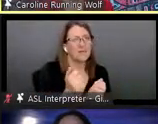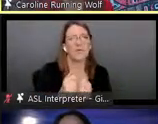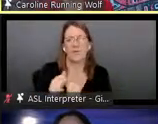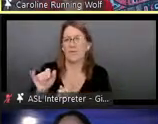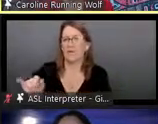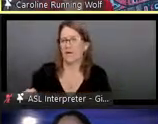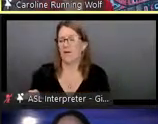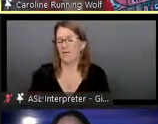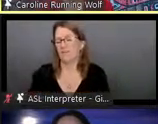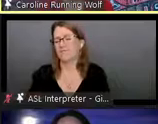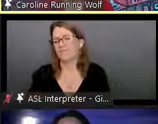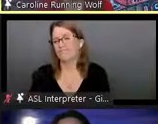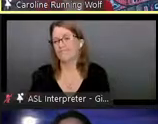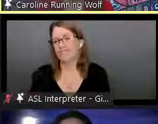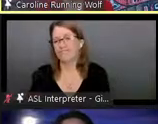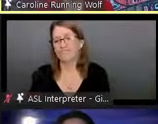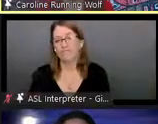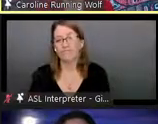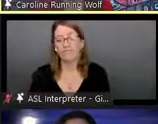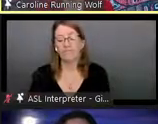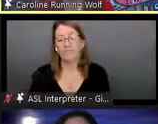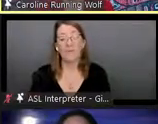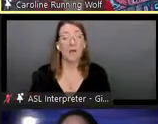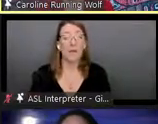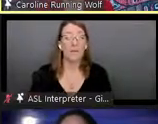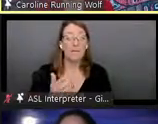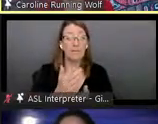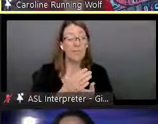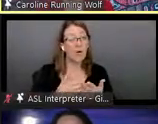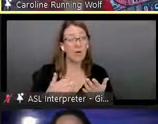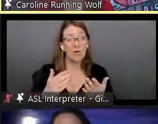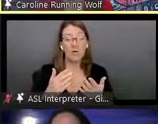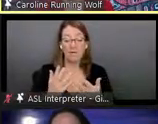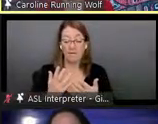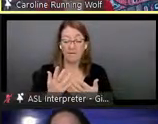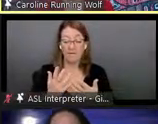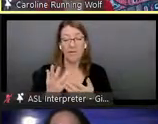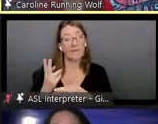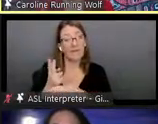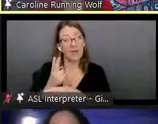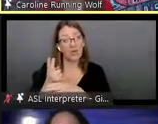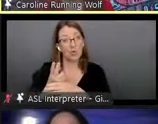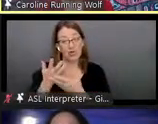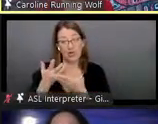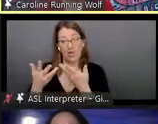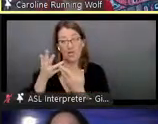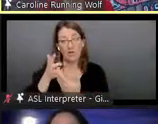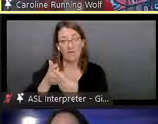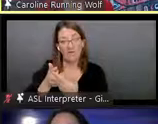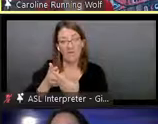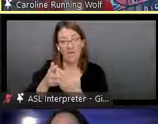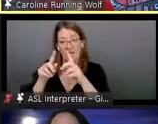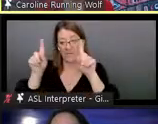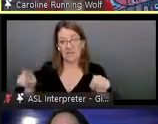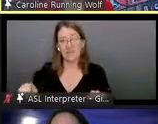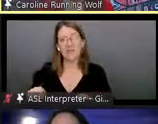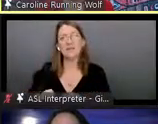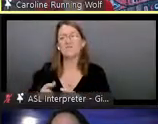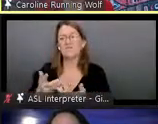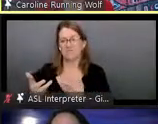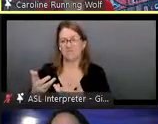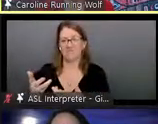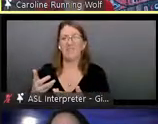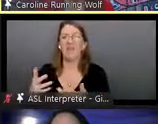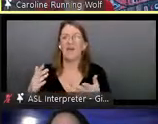and part of the user interface addresses some of the things that nailani